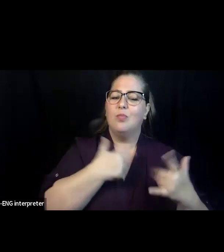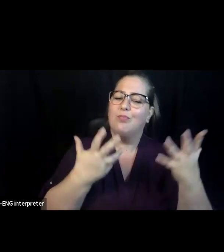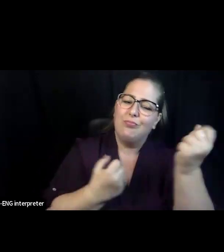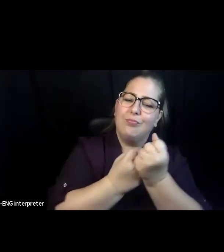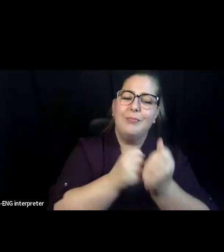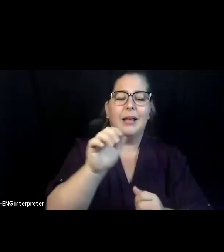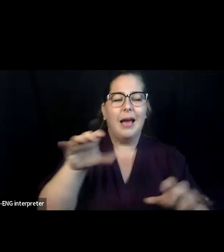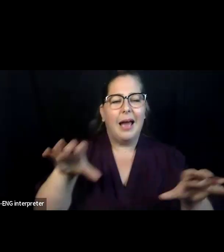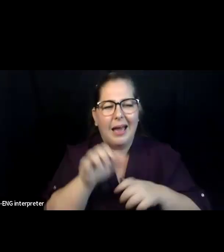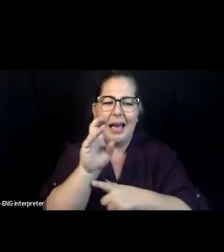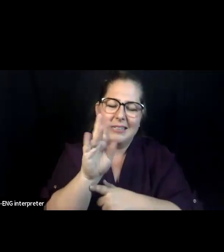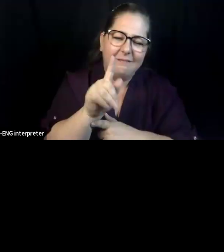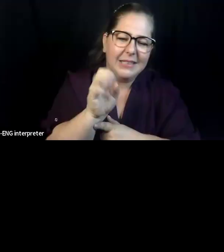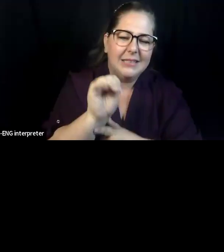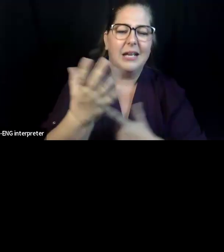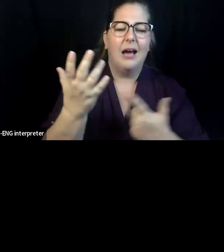Next slide.